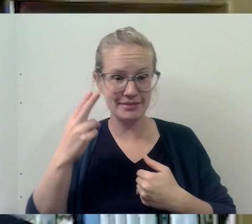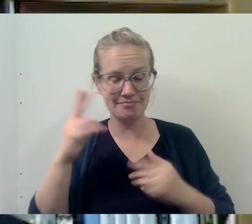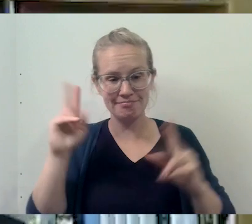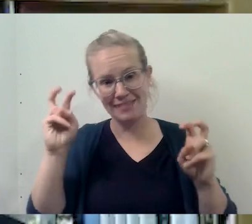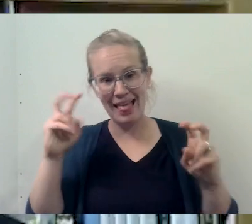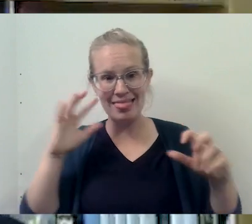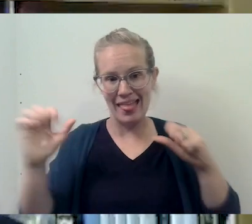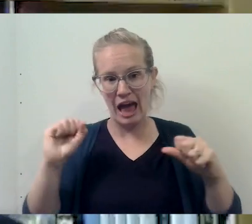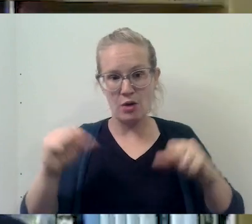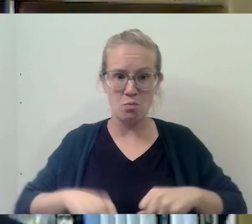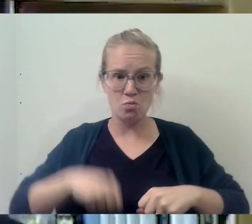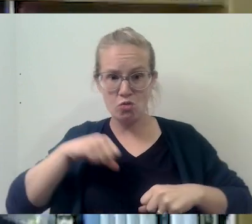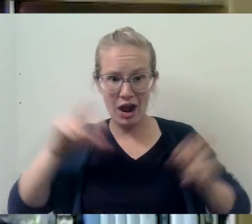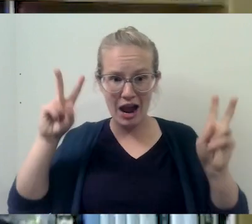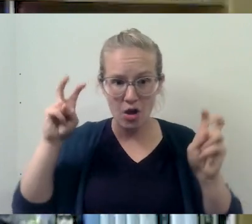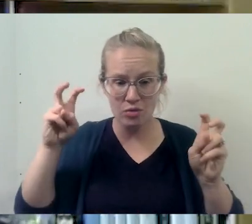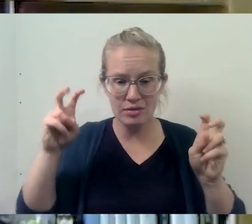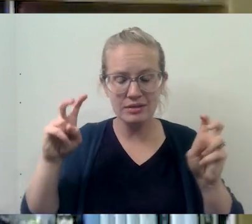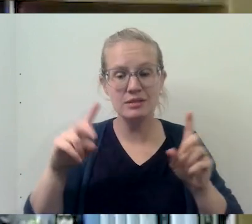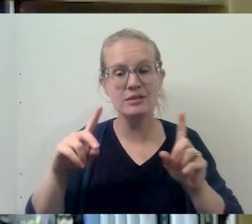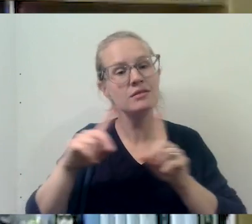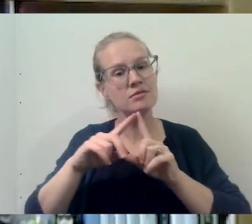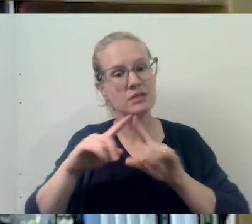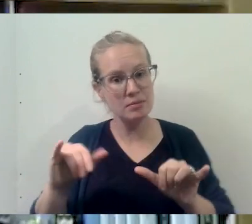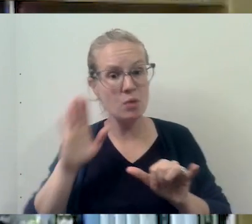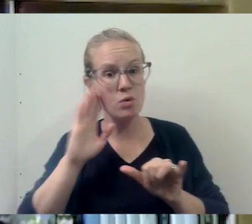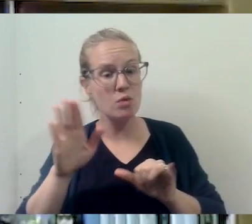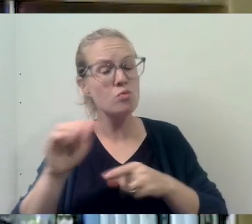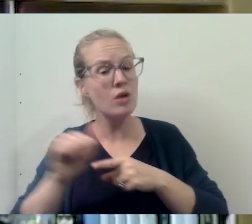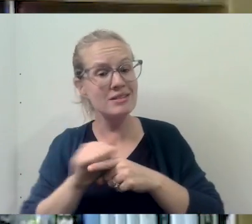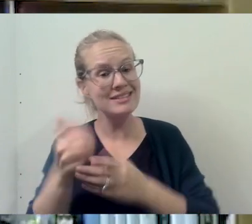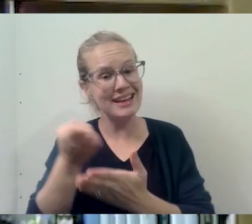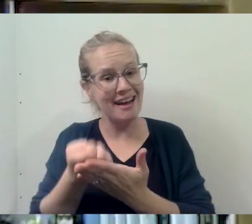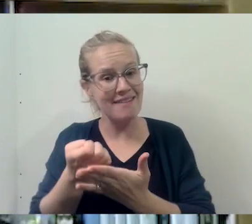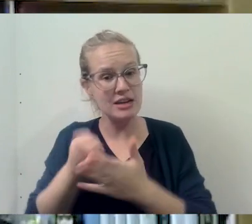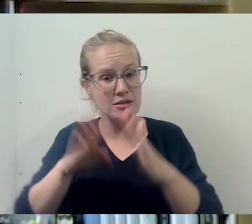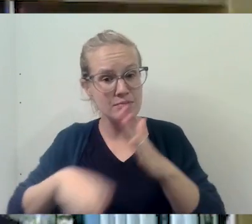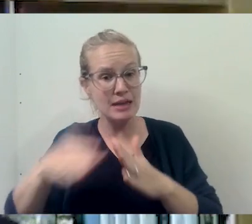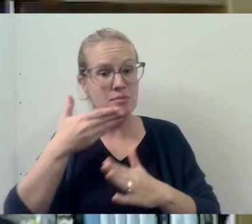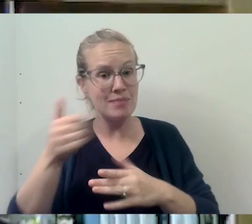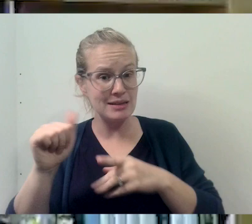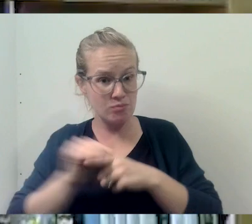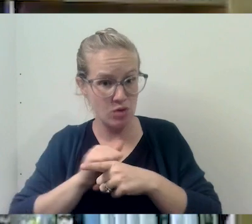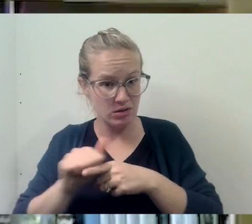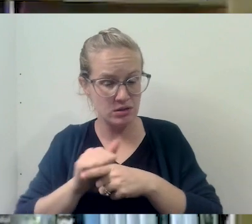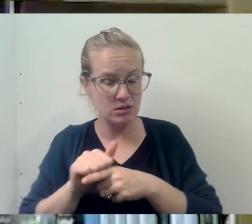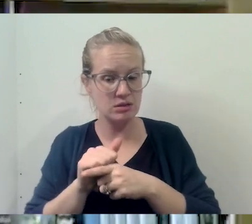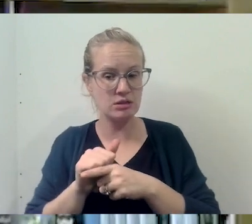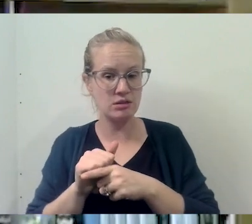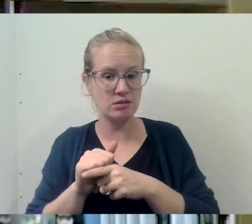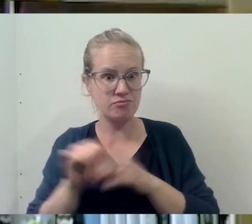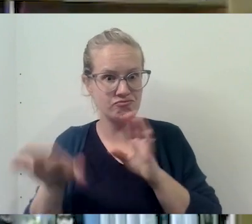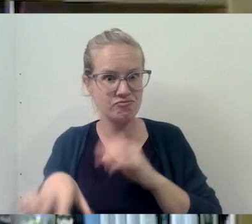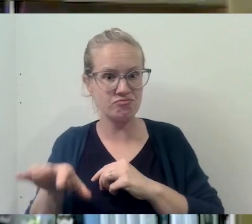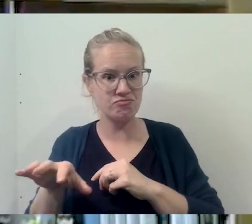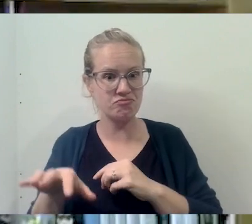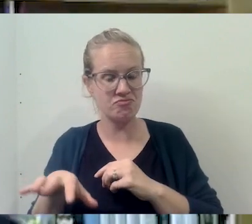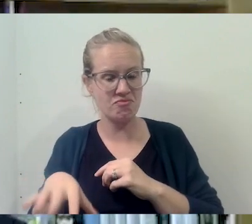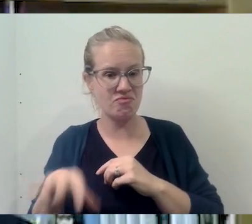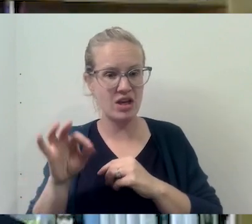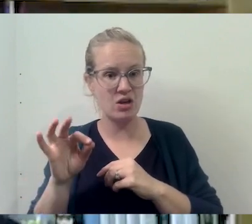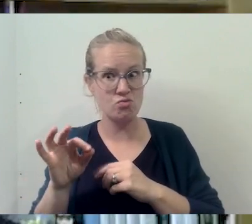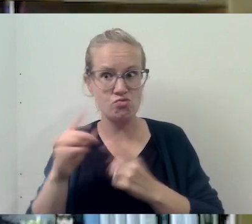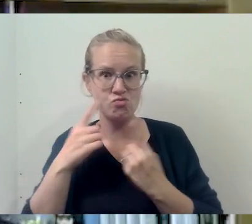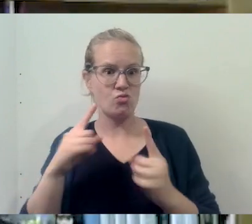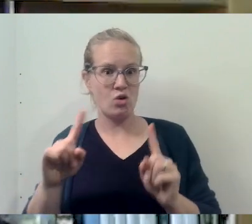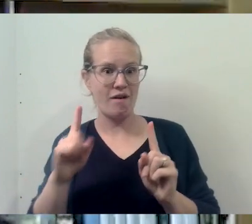but also say, we also are going to practice evidence-based best practices that have been found to, uh, be,